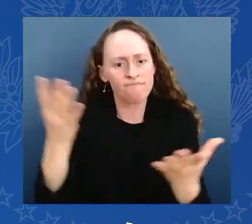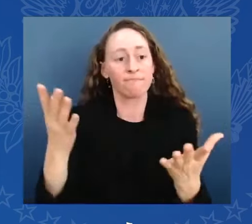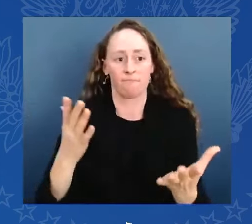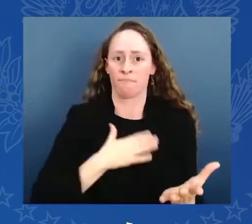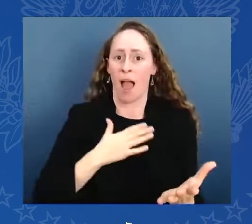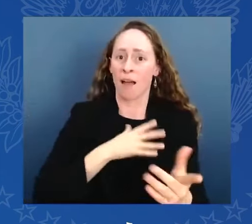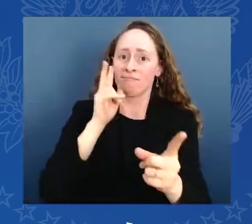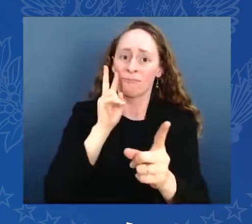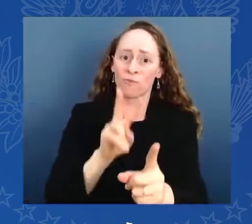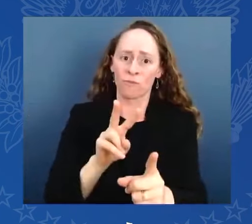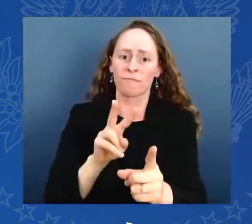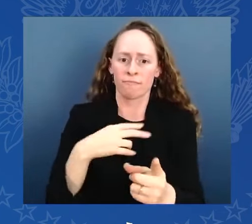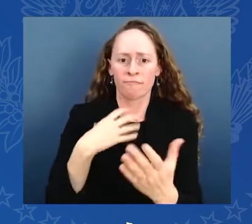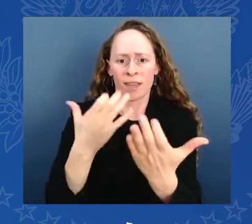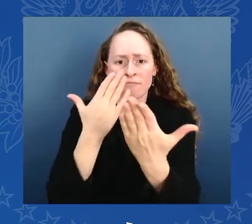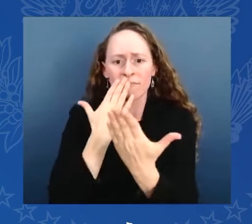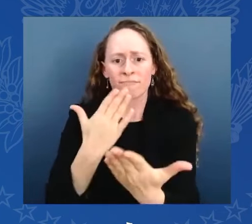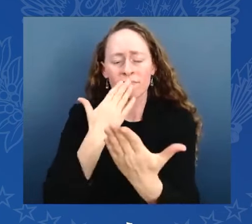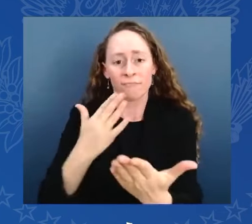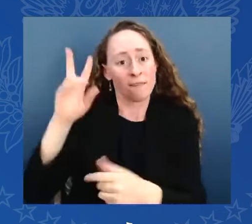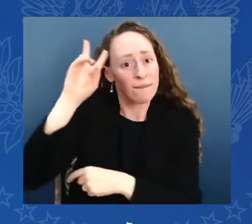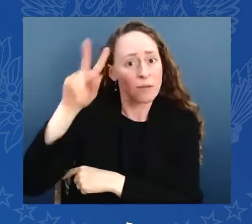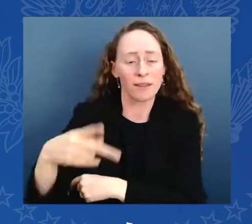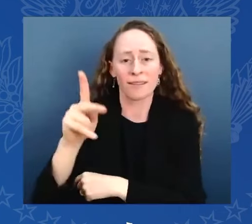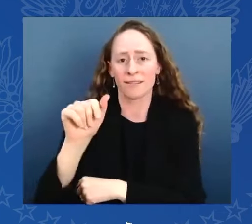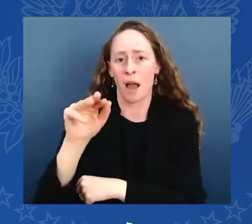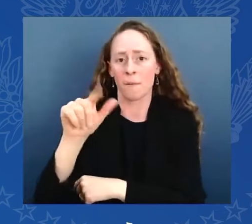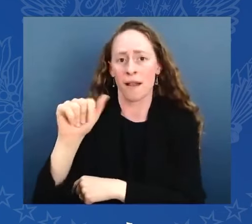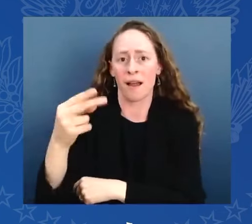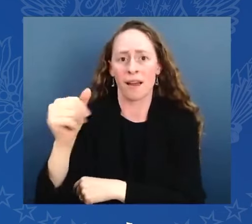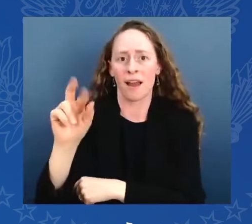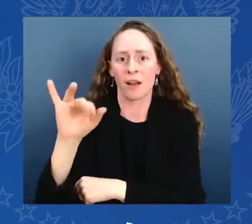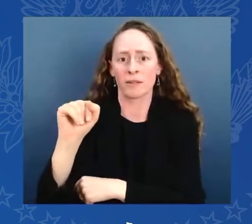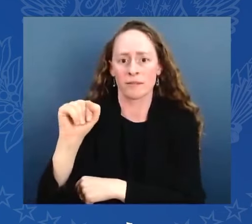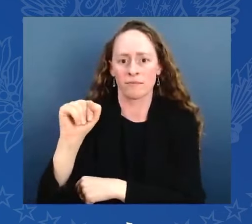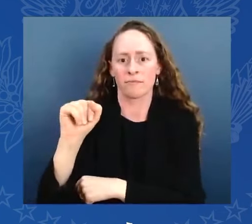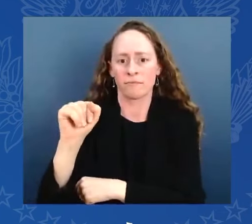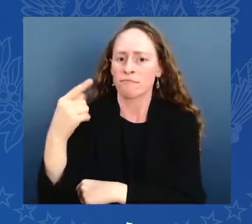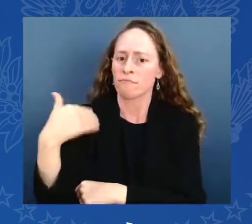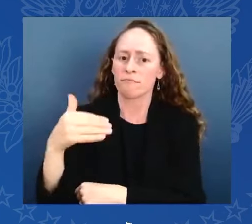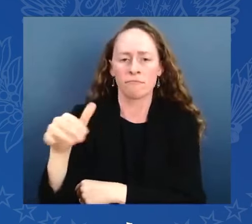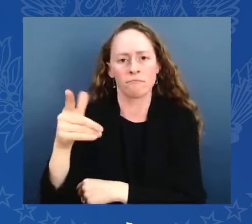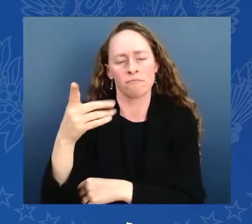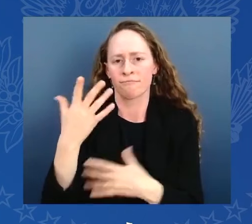She's tough. She's capable. She's been an incredible partner to me and a leader for our country.